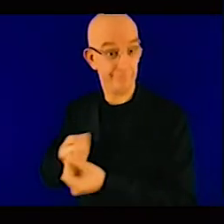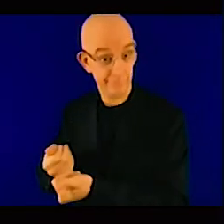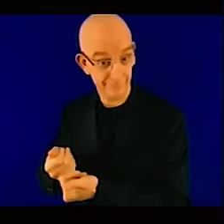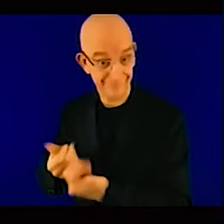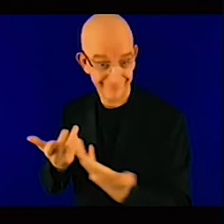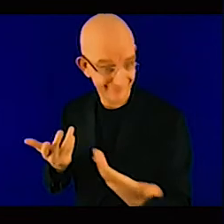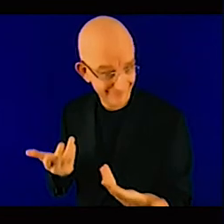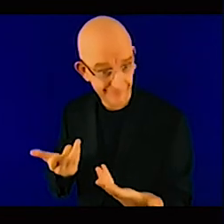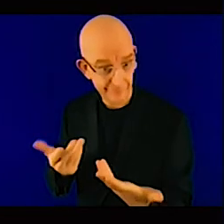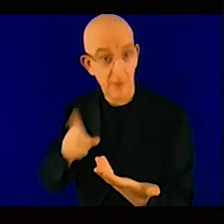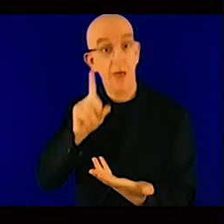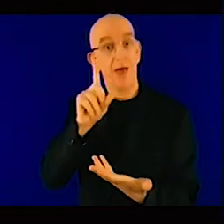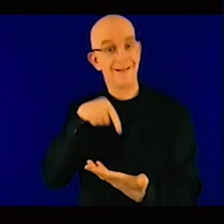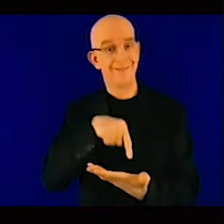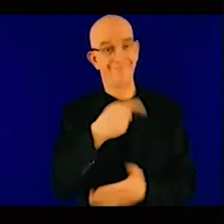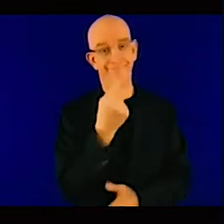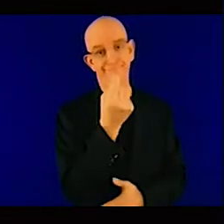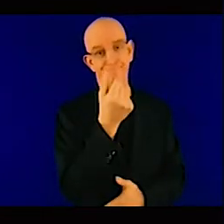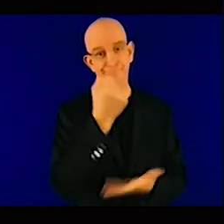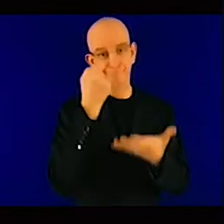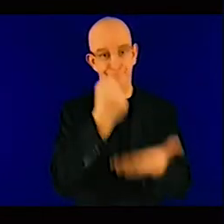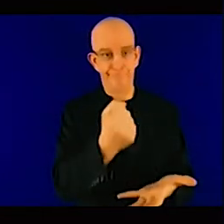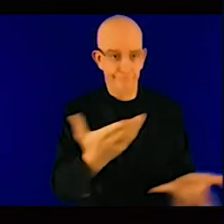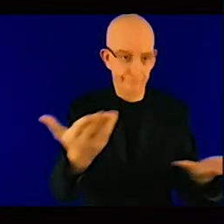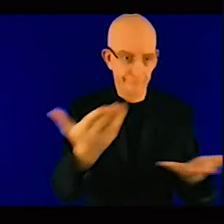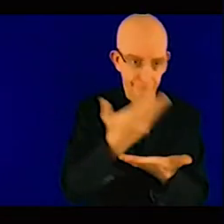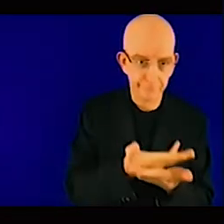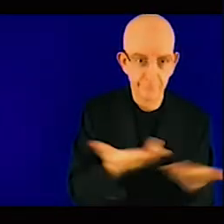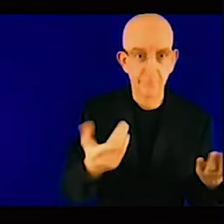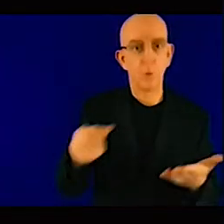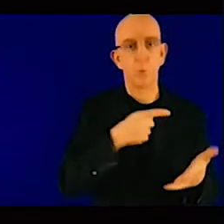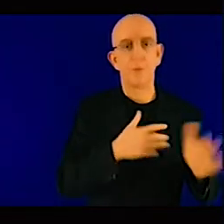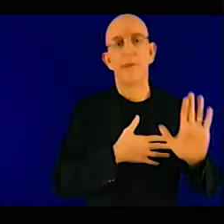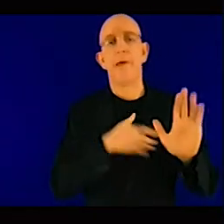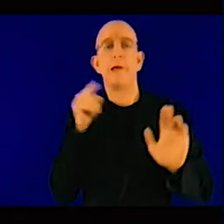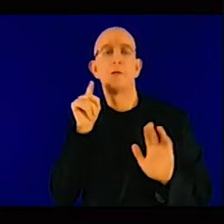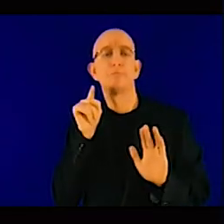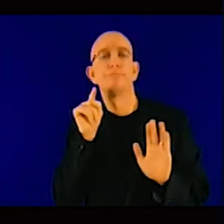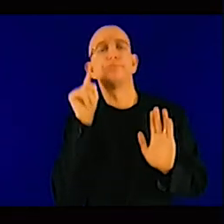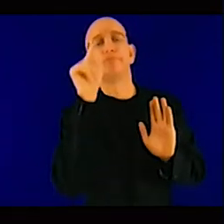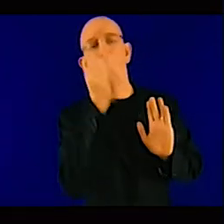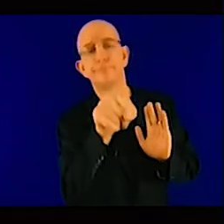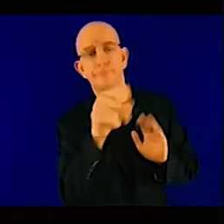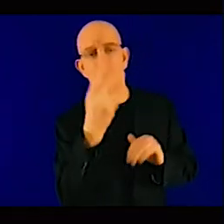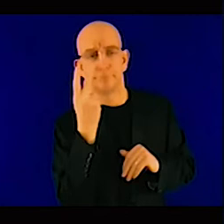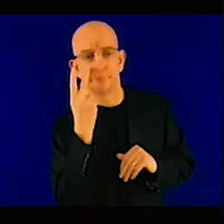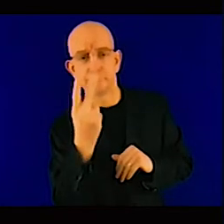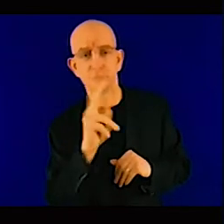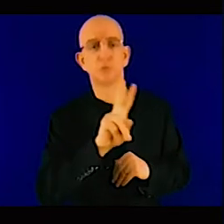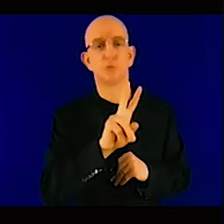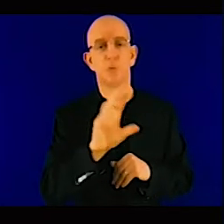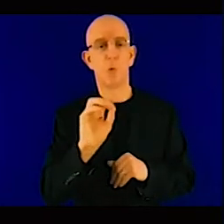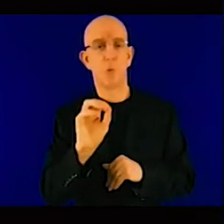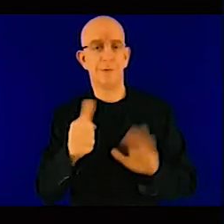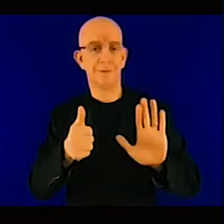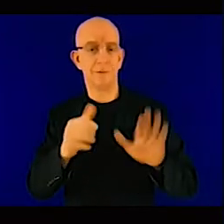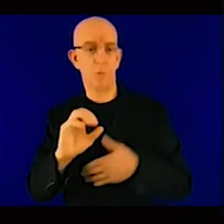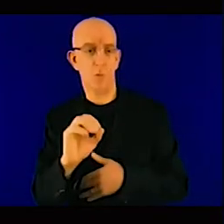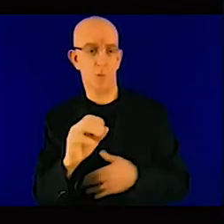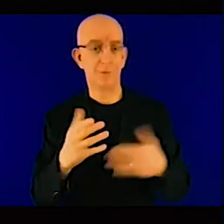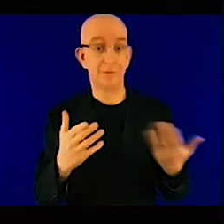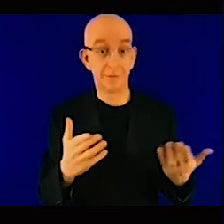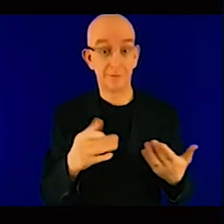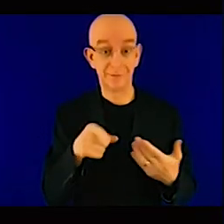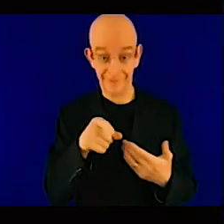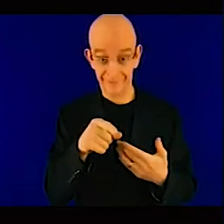realistic, uh, from, you know, project development, uh, point of view from, um, that right energy mixes